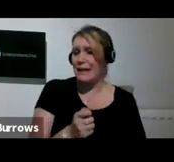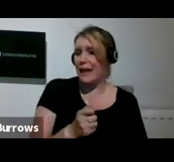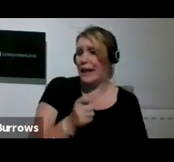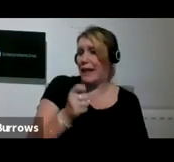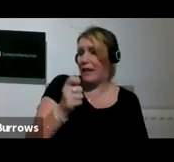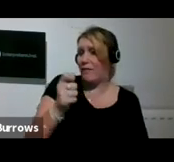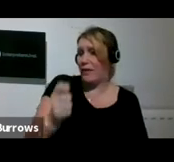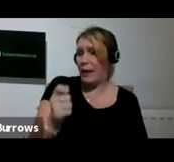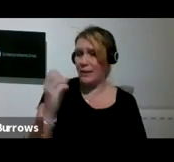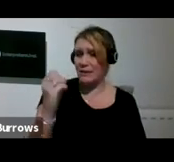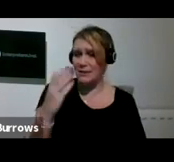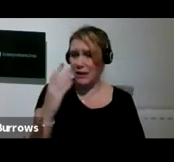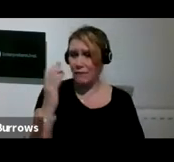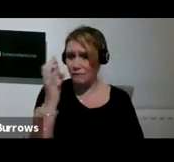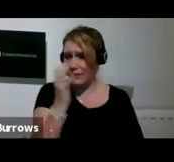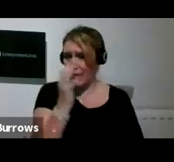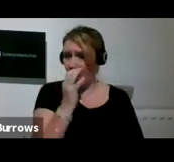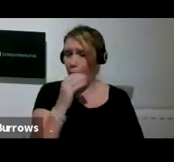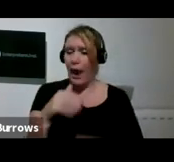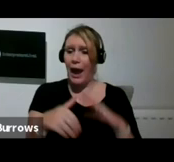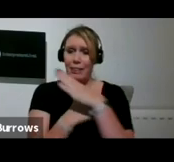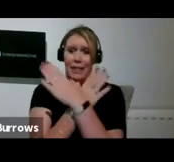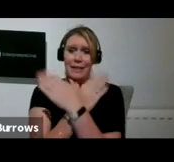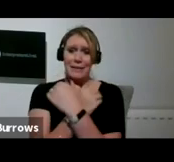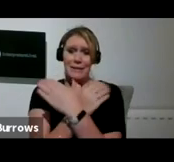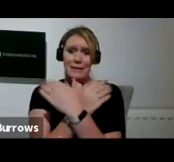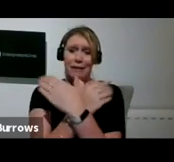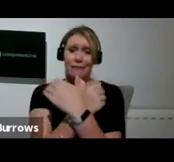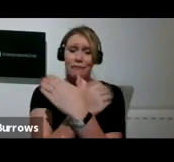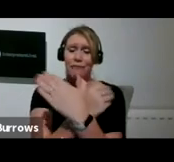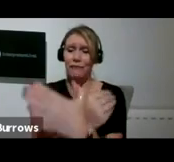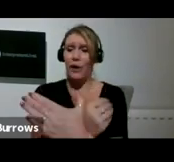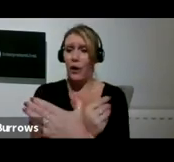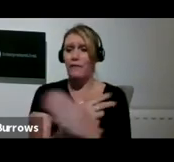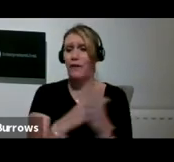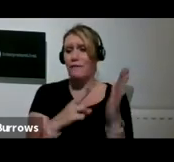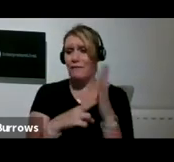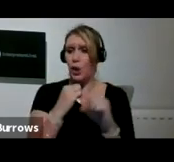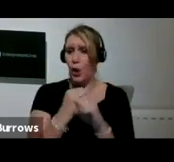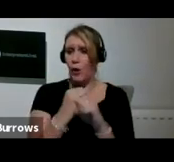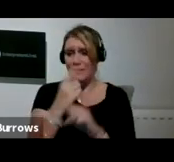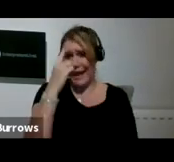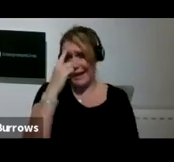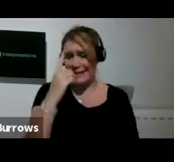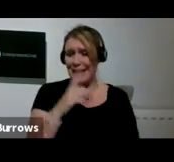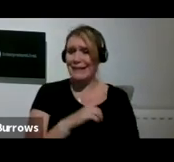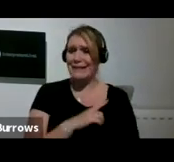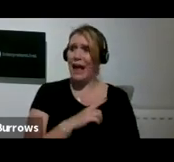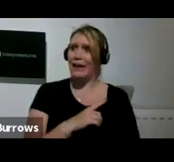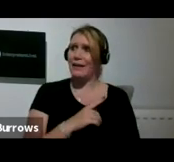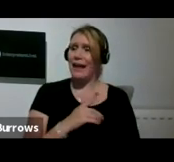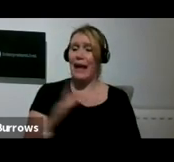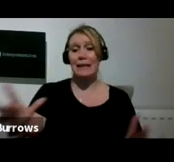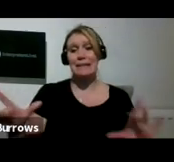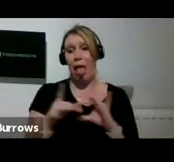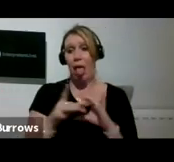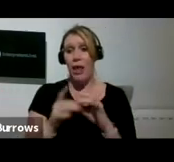hovering over Van Gogh's head. It's like they're getting back together and appreciating each other after all these years.